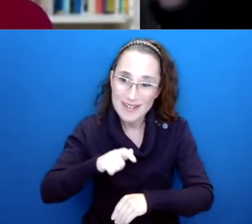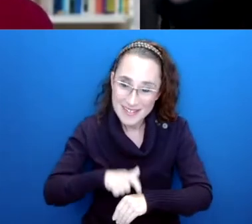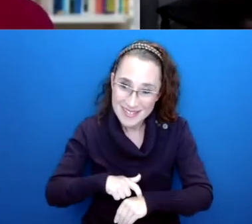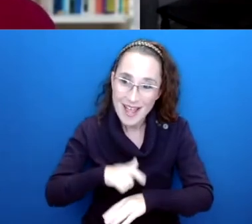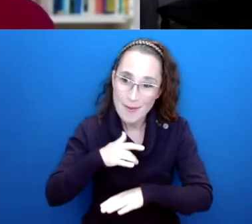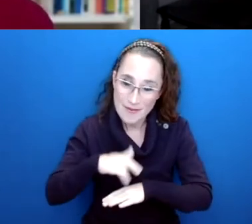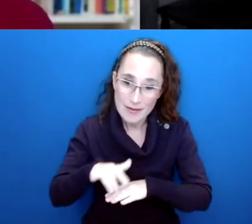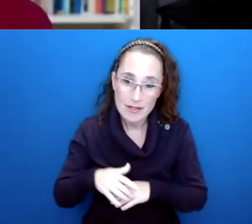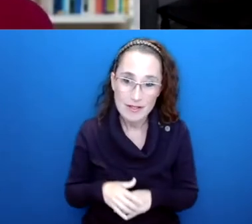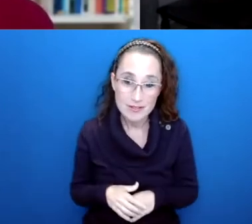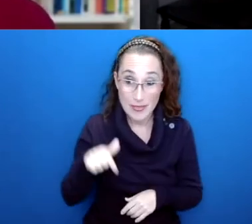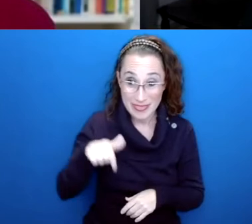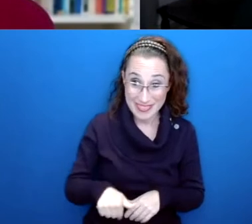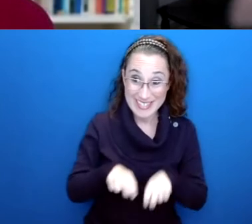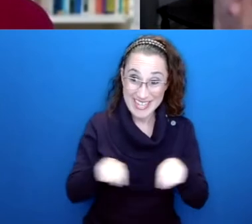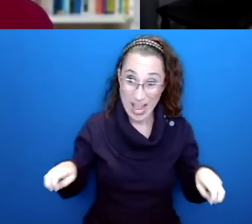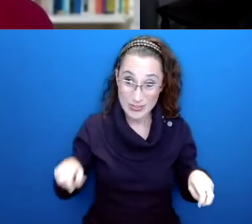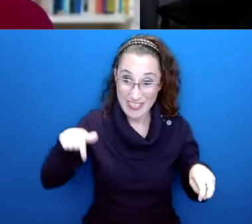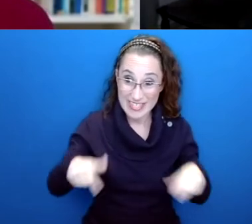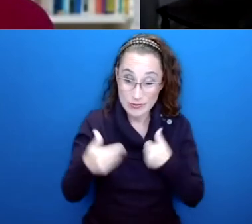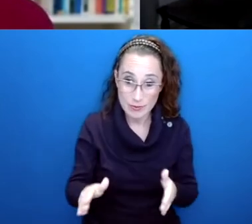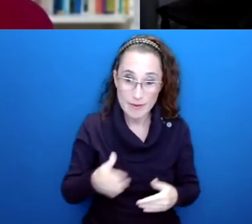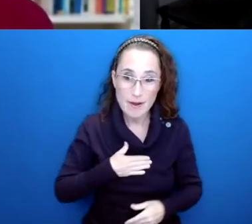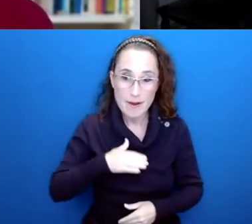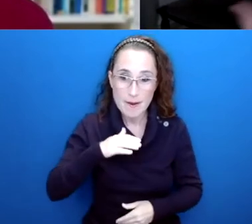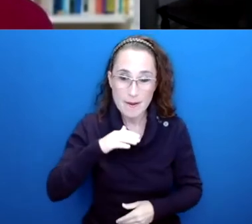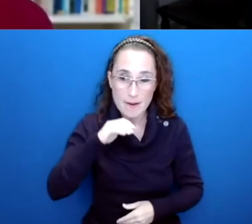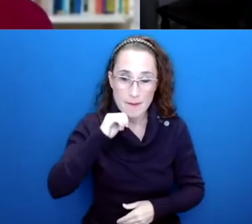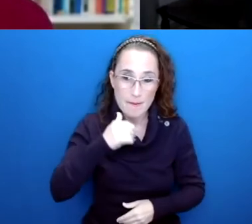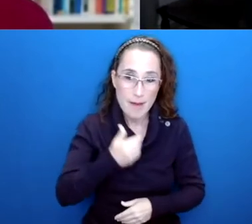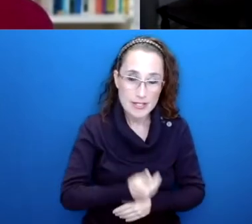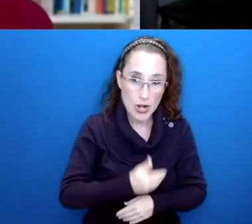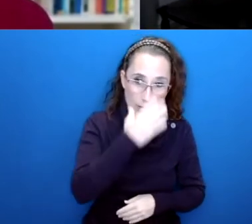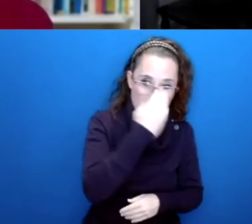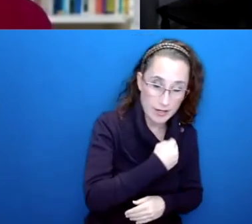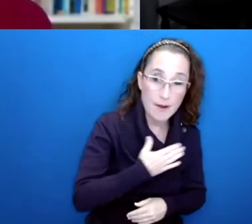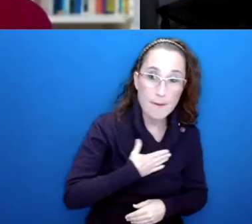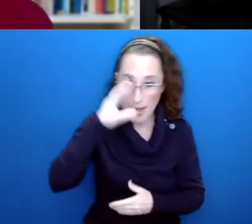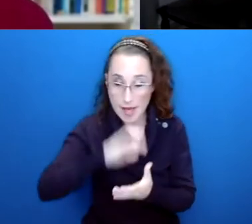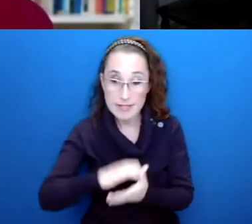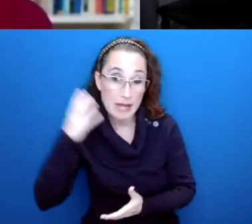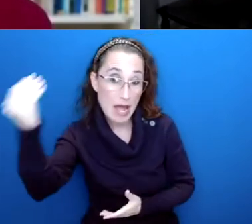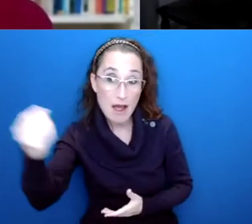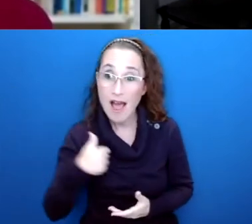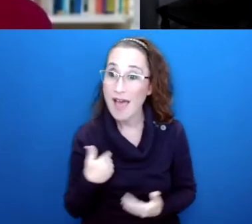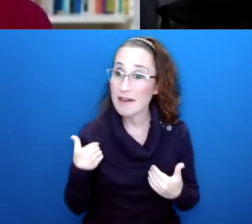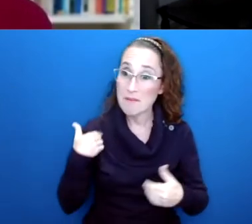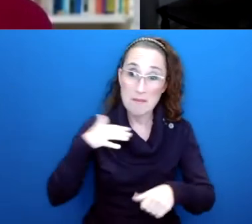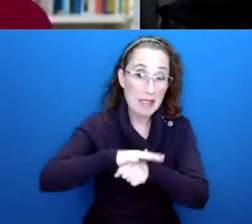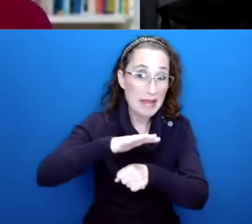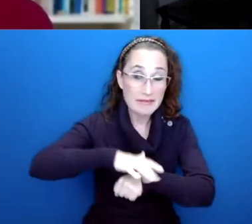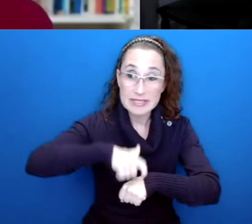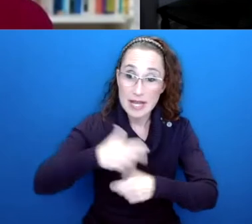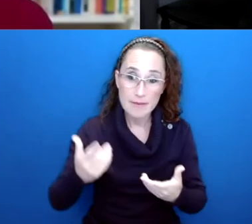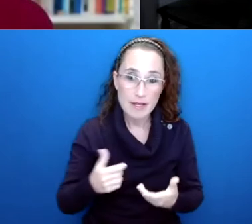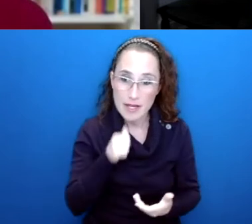the couch, actually in this very room where my daughter was napping, my husband was out. I should have had this glorious chance to do whatever I wanted to with because I was trying to